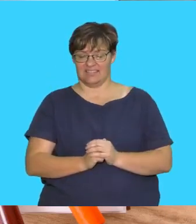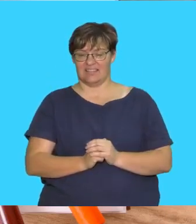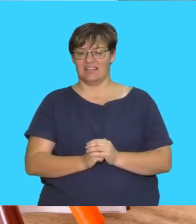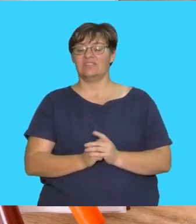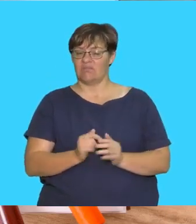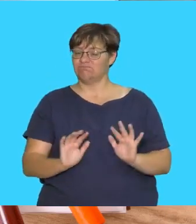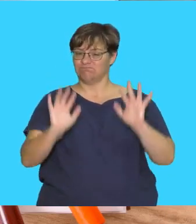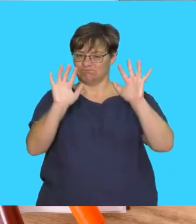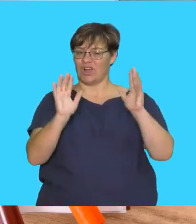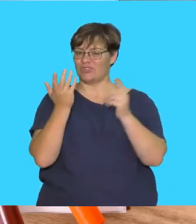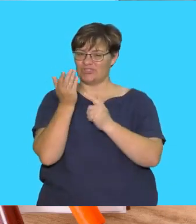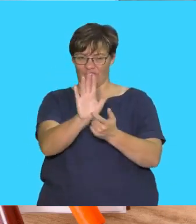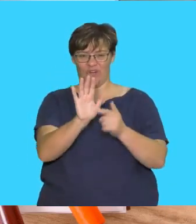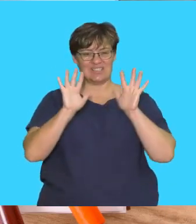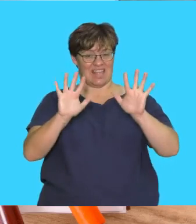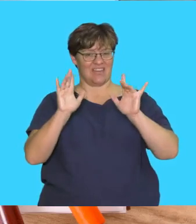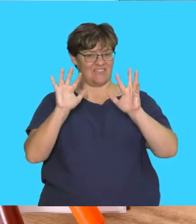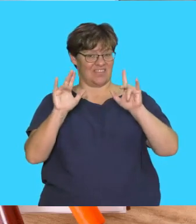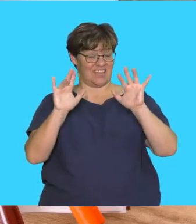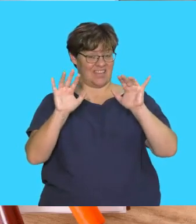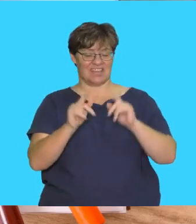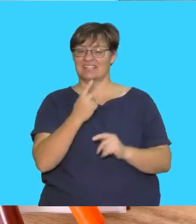hands and show your ten fingers